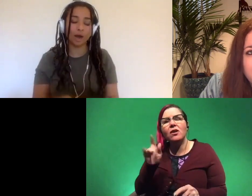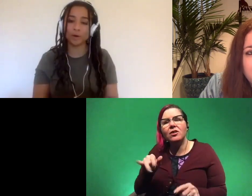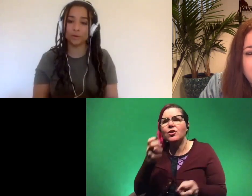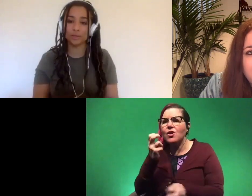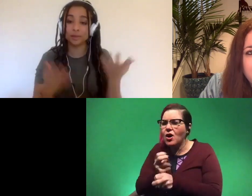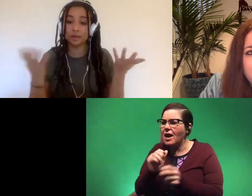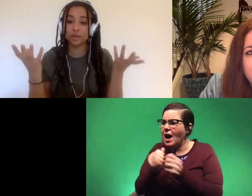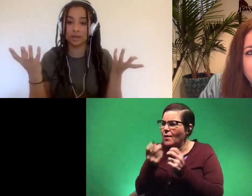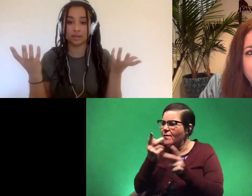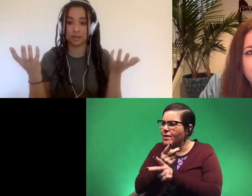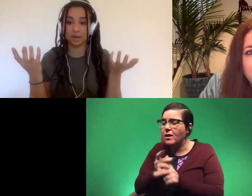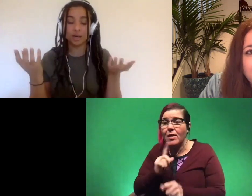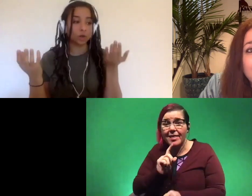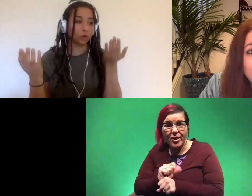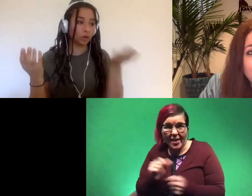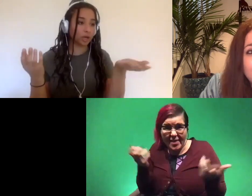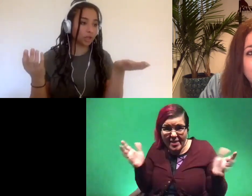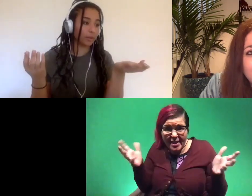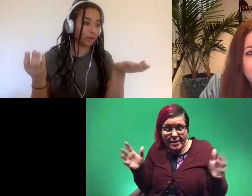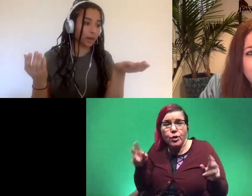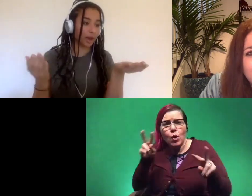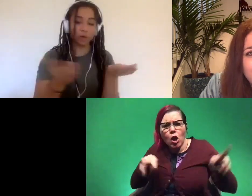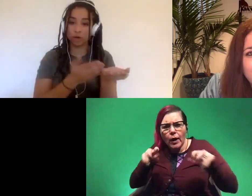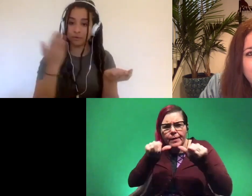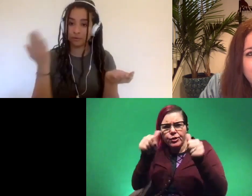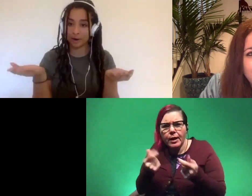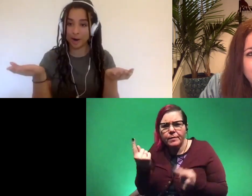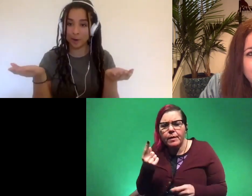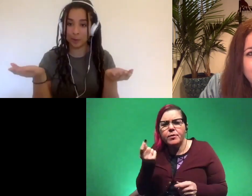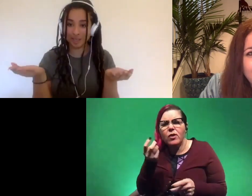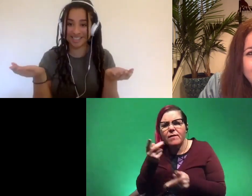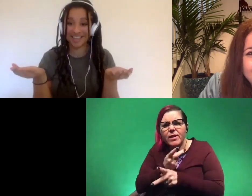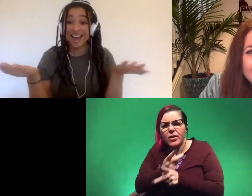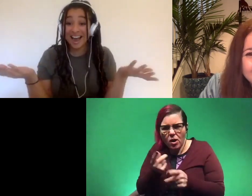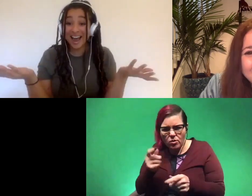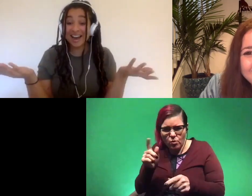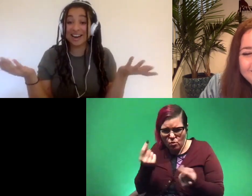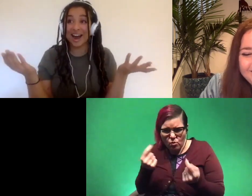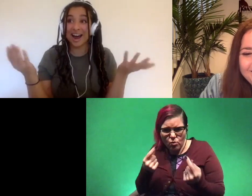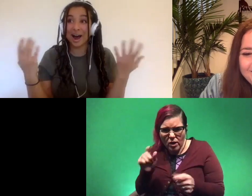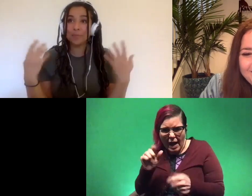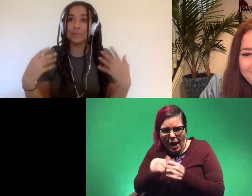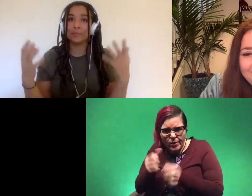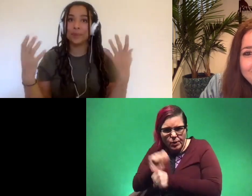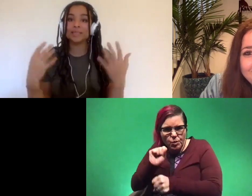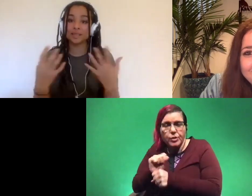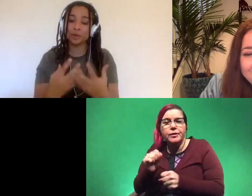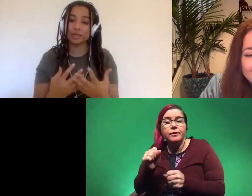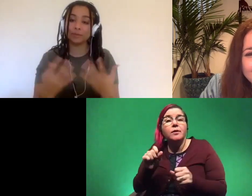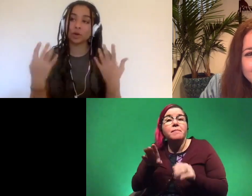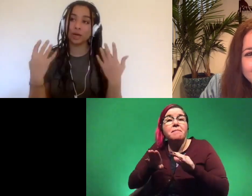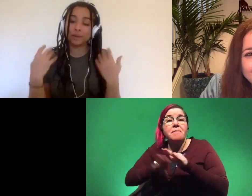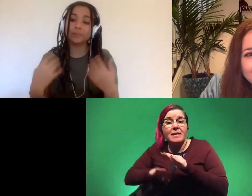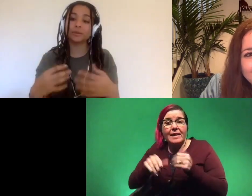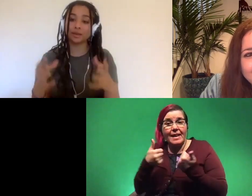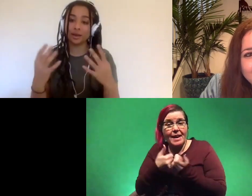you how can you figure this but literally this is it you look at the shape of the thing and you try to figure out how it works and i'm basically with this